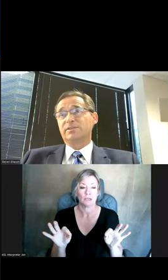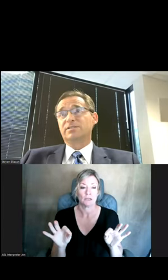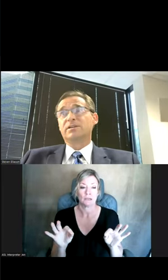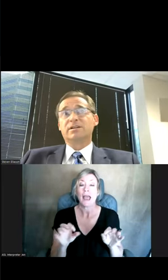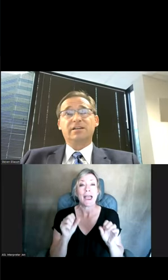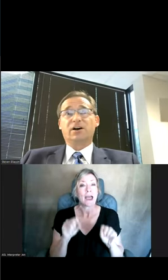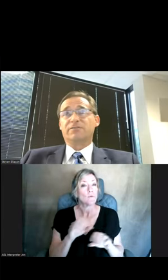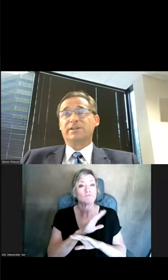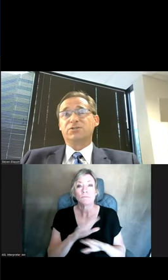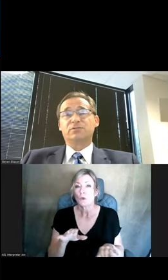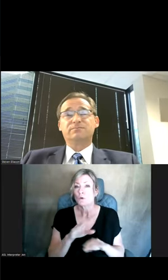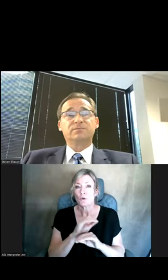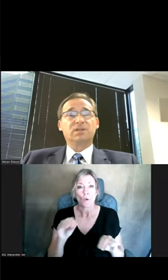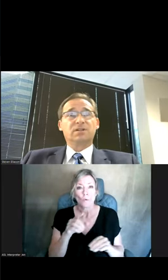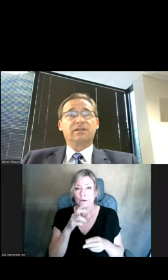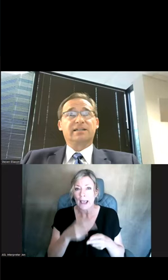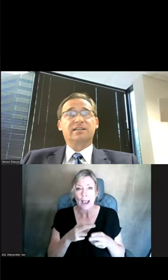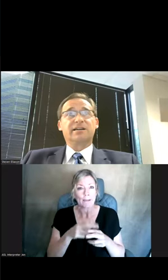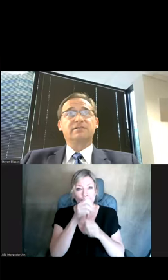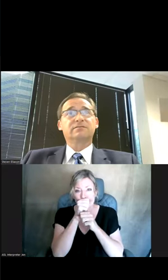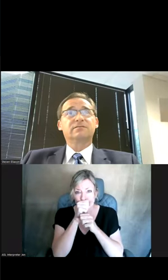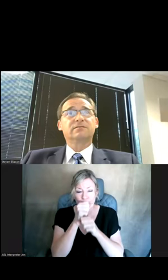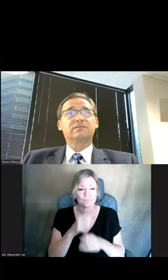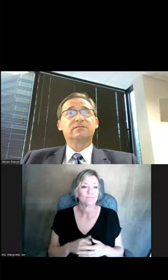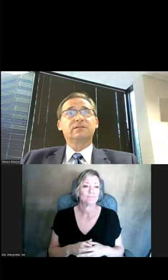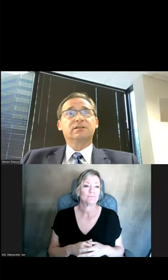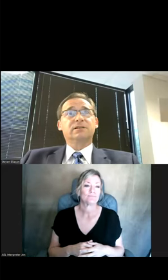anonymous and confidential. Next slide.